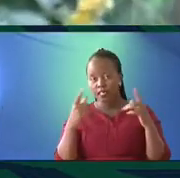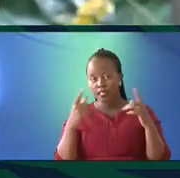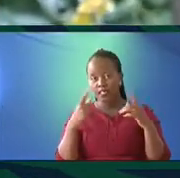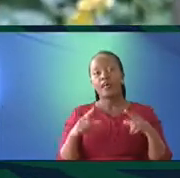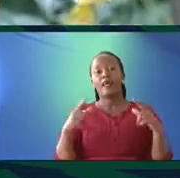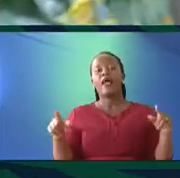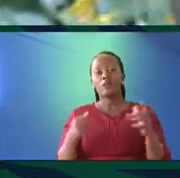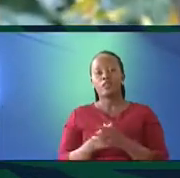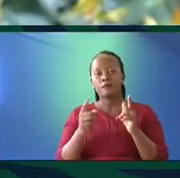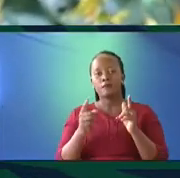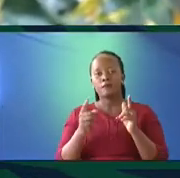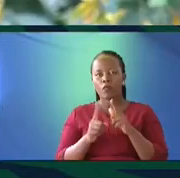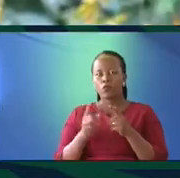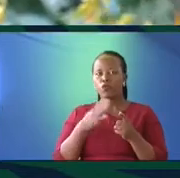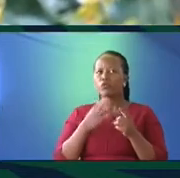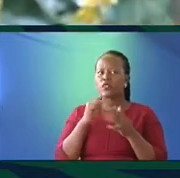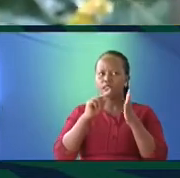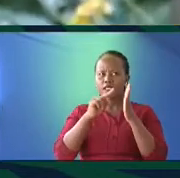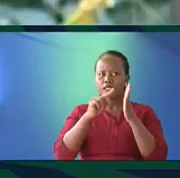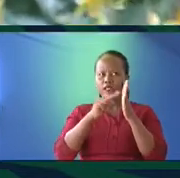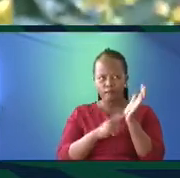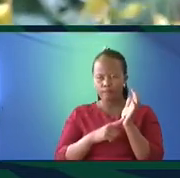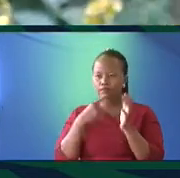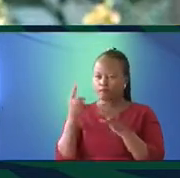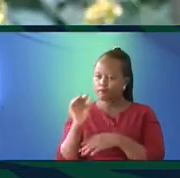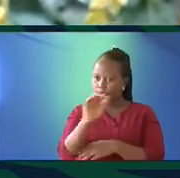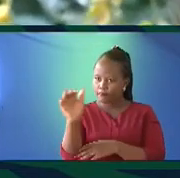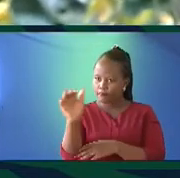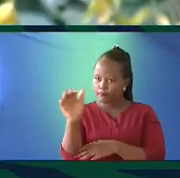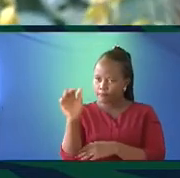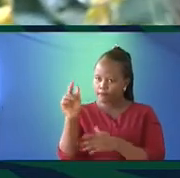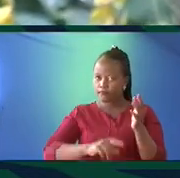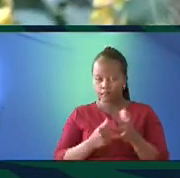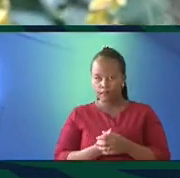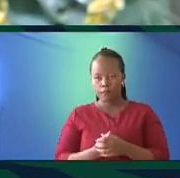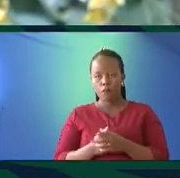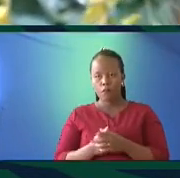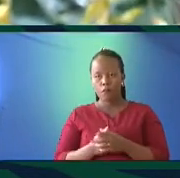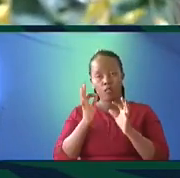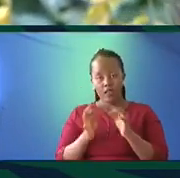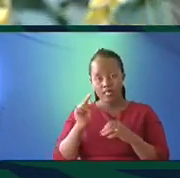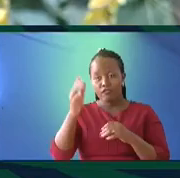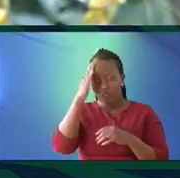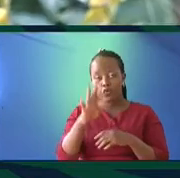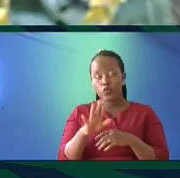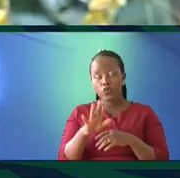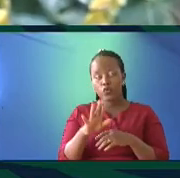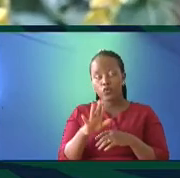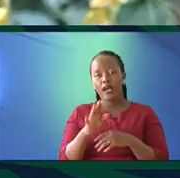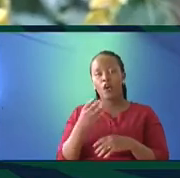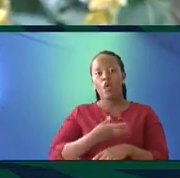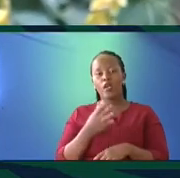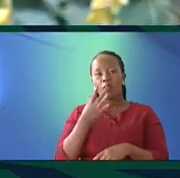And I want to quote what he says, you know, his clarion call, that if you know your mother tongue,